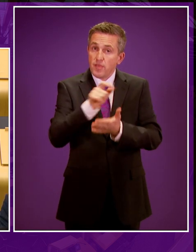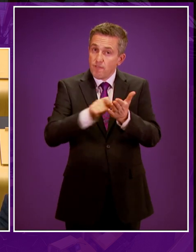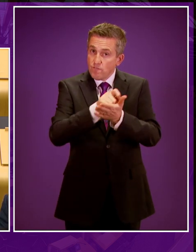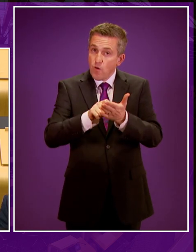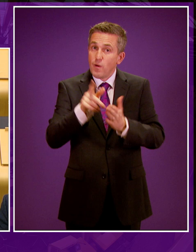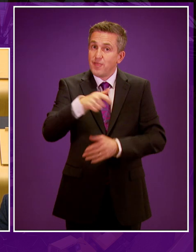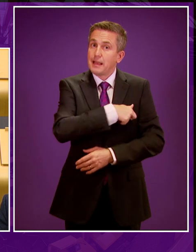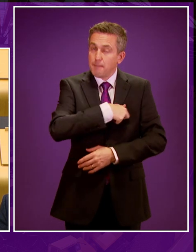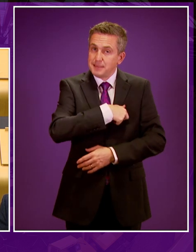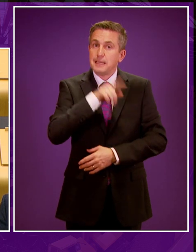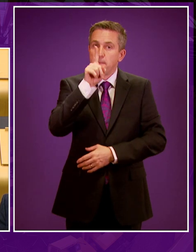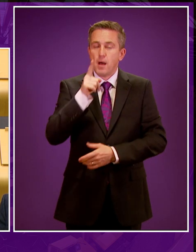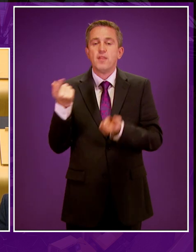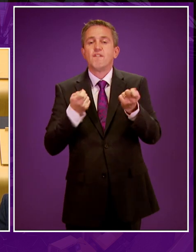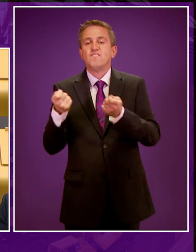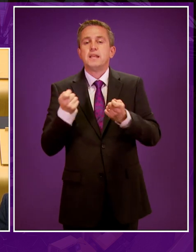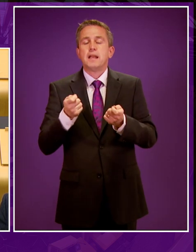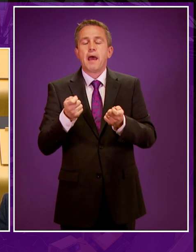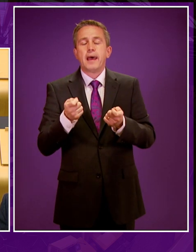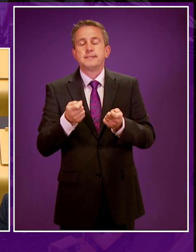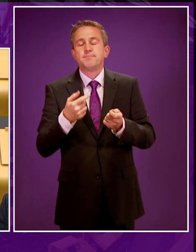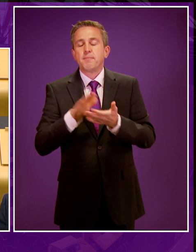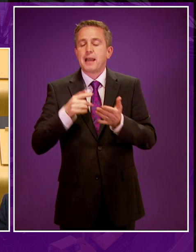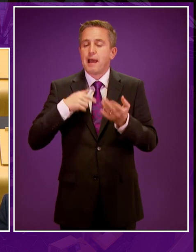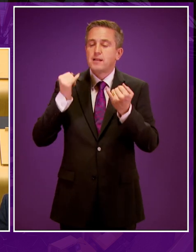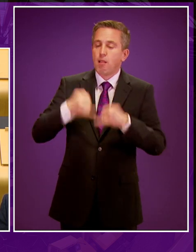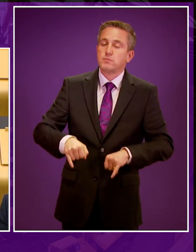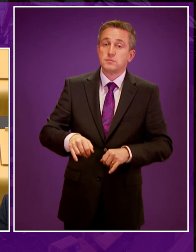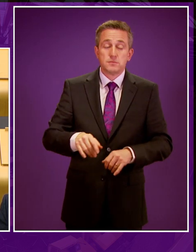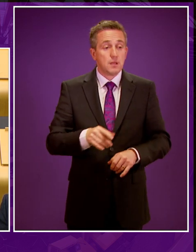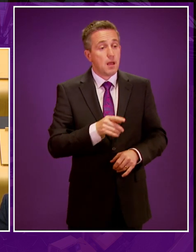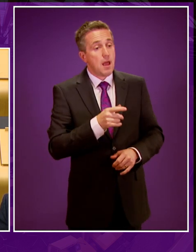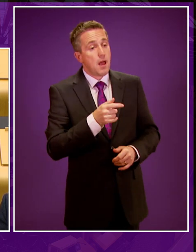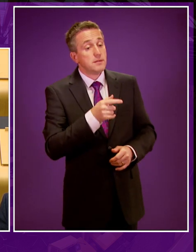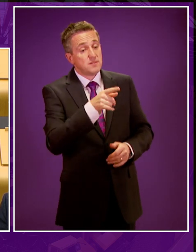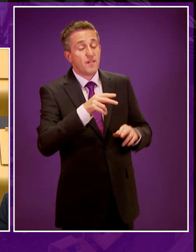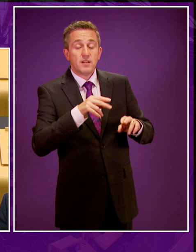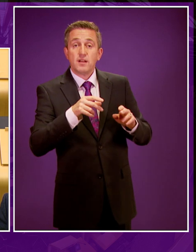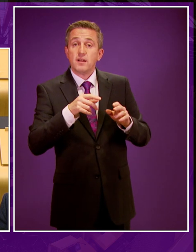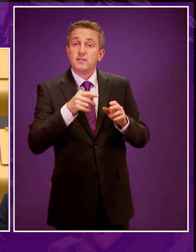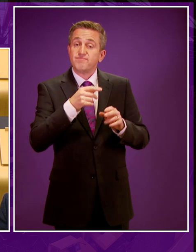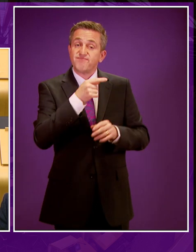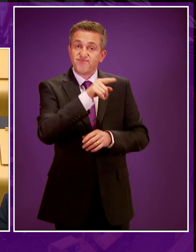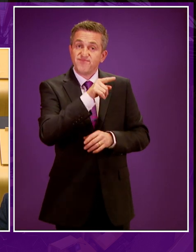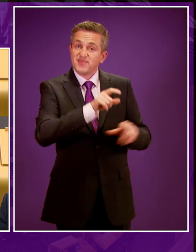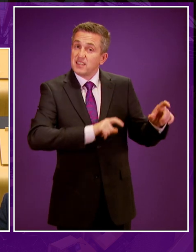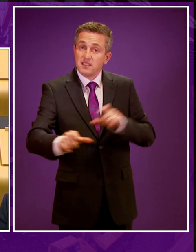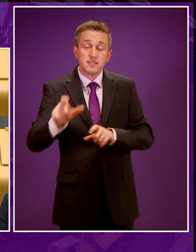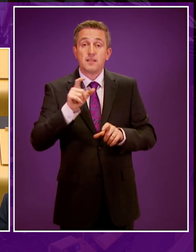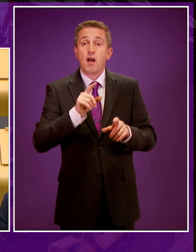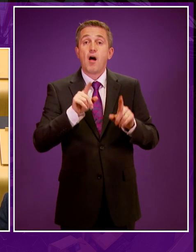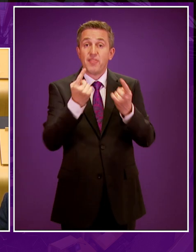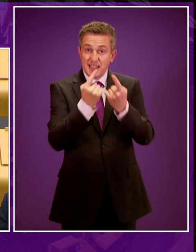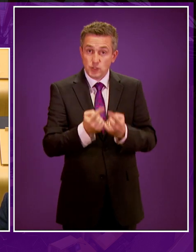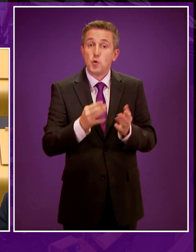but the convener's vote swung it. And I do commend Murdo Fraser on being consistent on this issue, although he is consistently wrong.